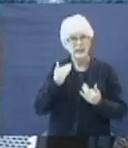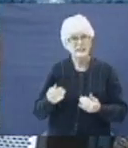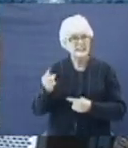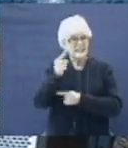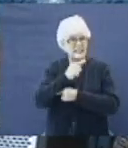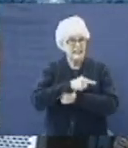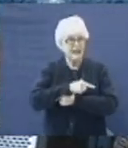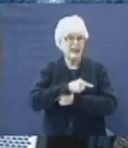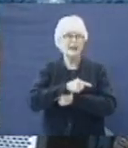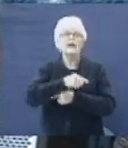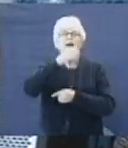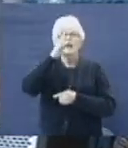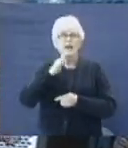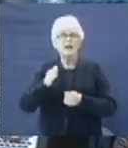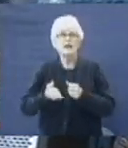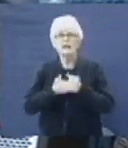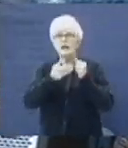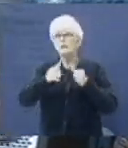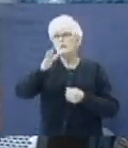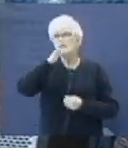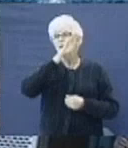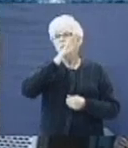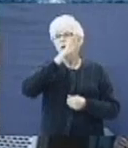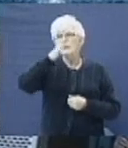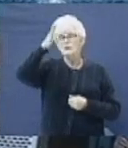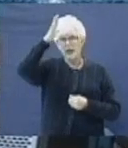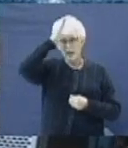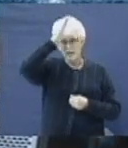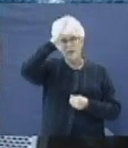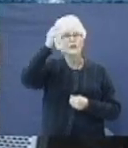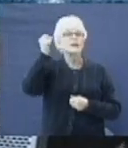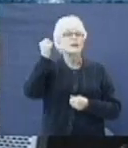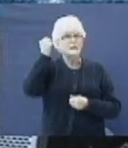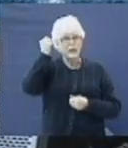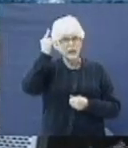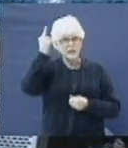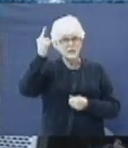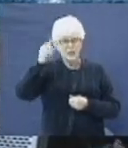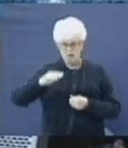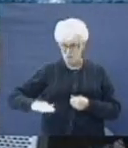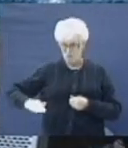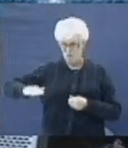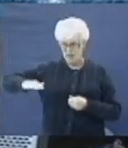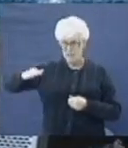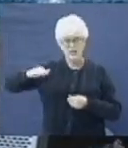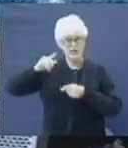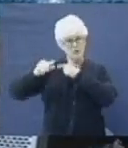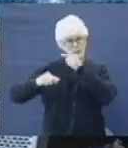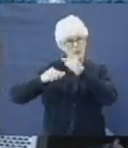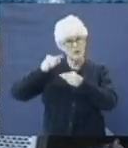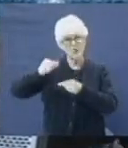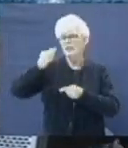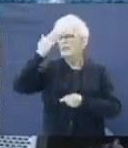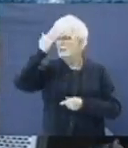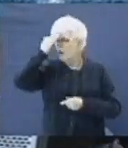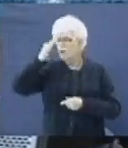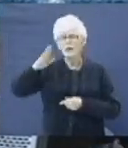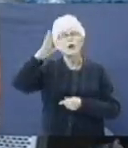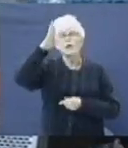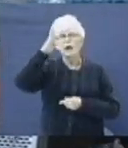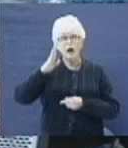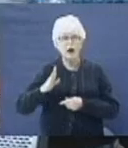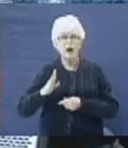and hour, oh God, help us as mothers and fathers to realize we're raising up a generation that knows not God.